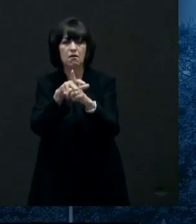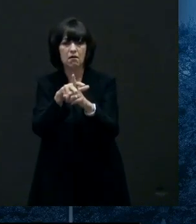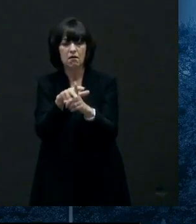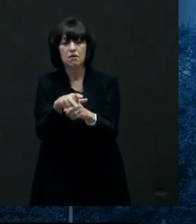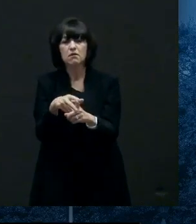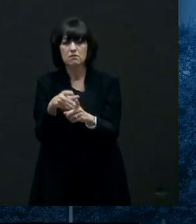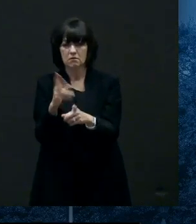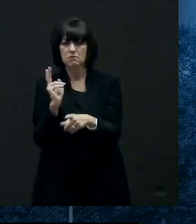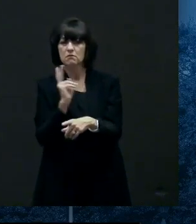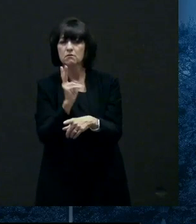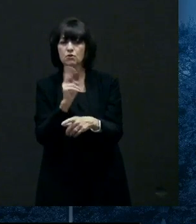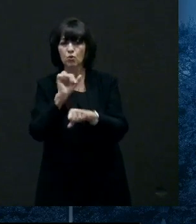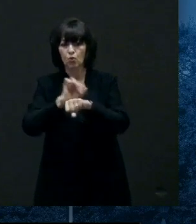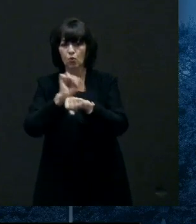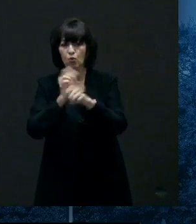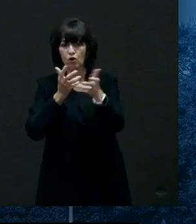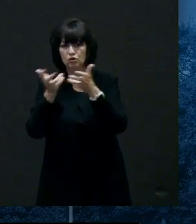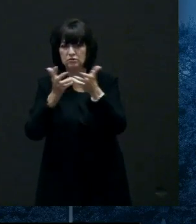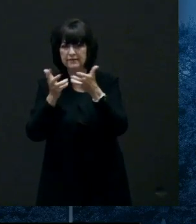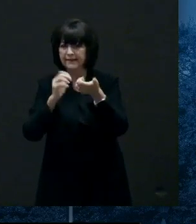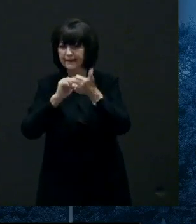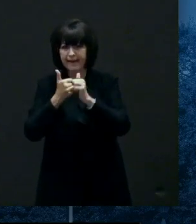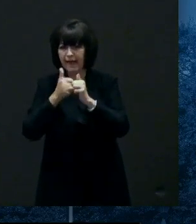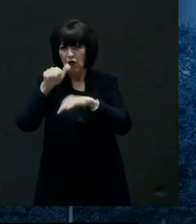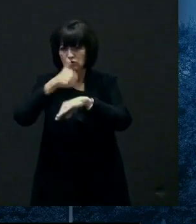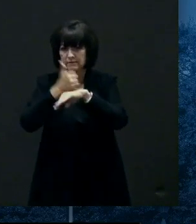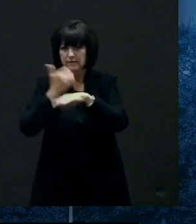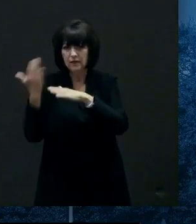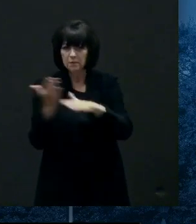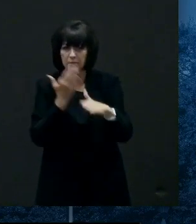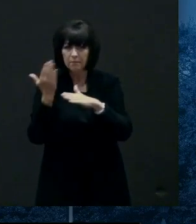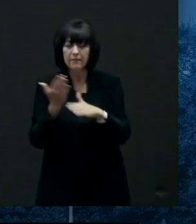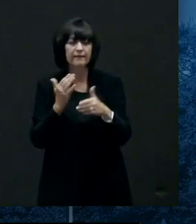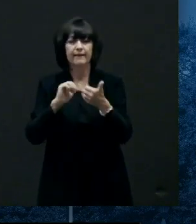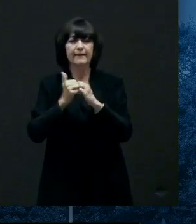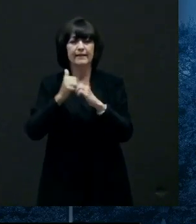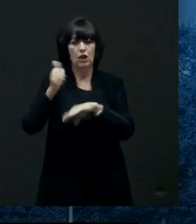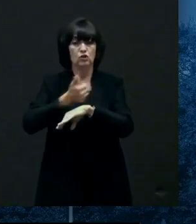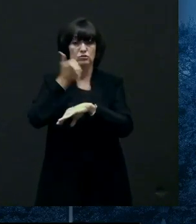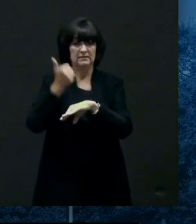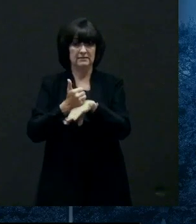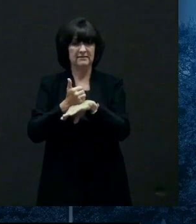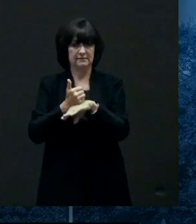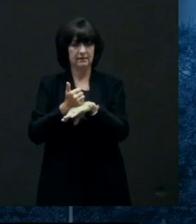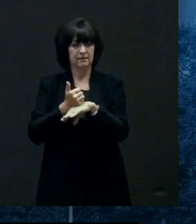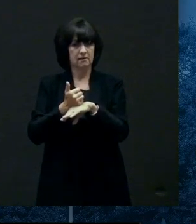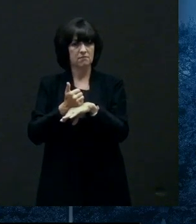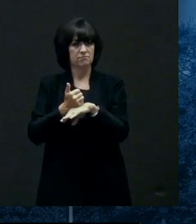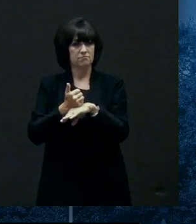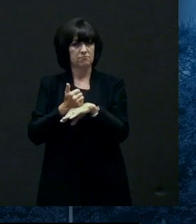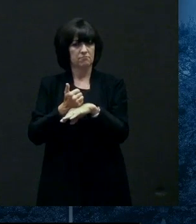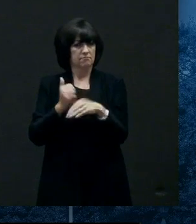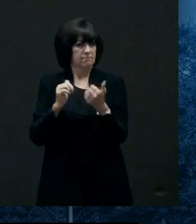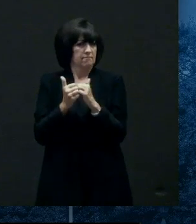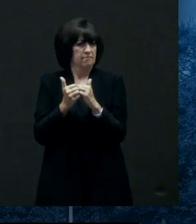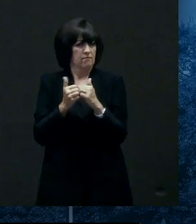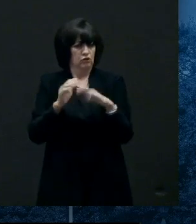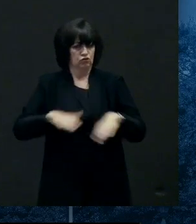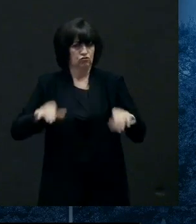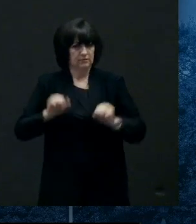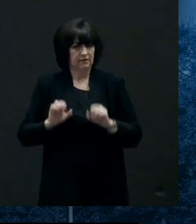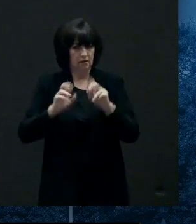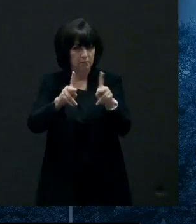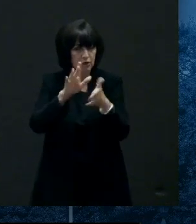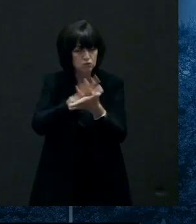develop those plans and really to focus on the operational challenges that teachers uh and schools encounter